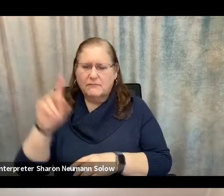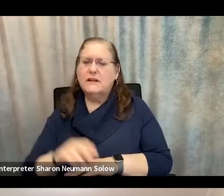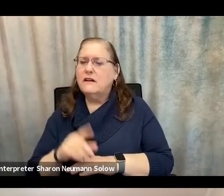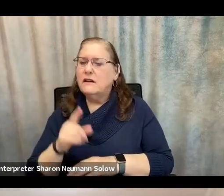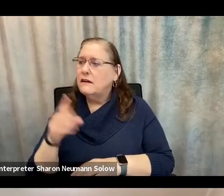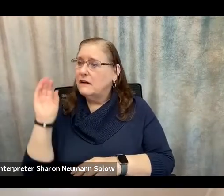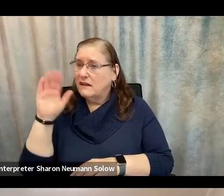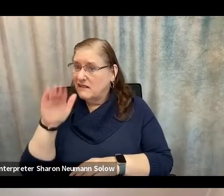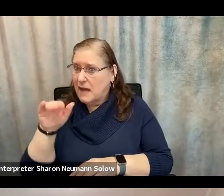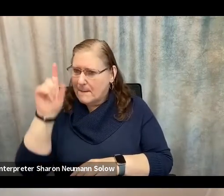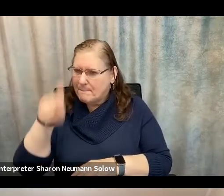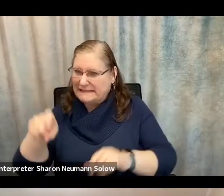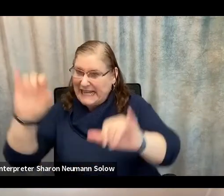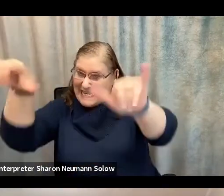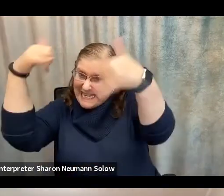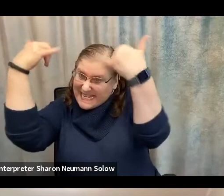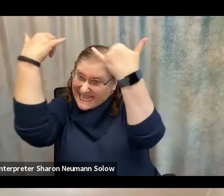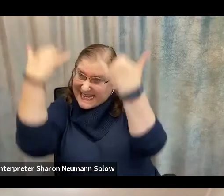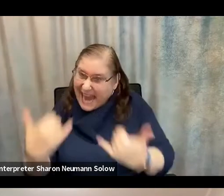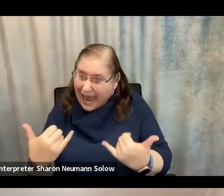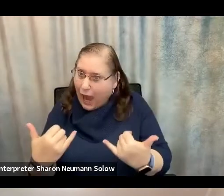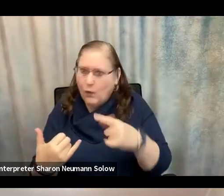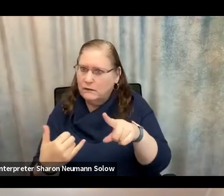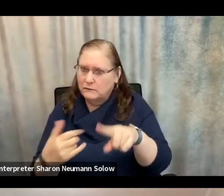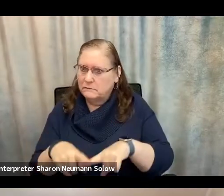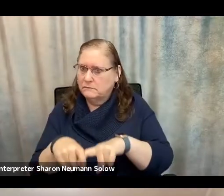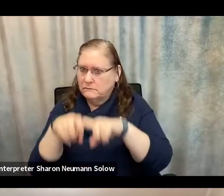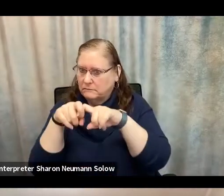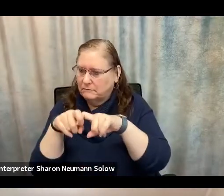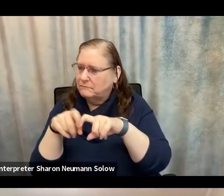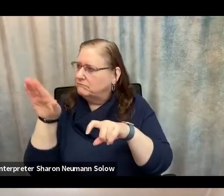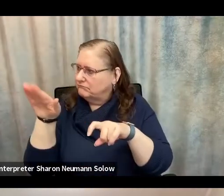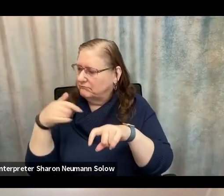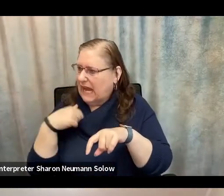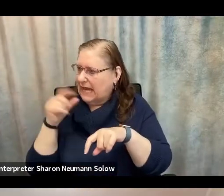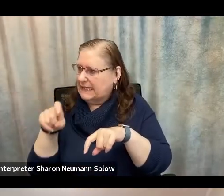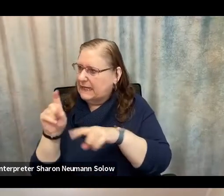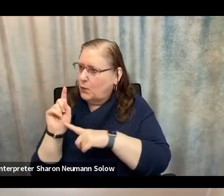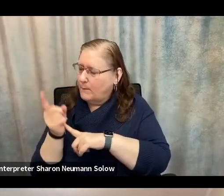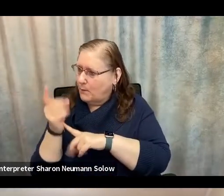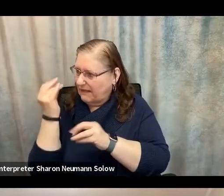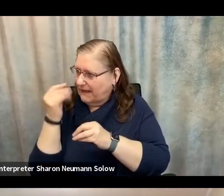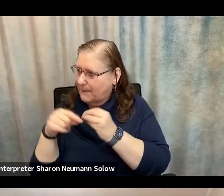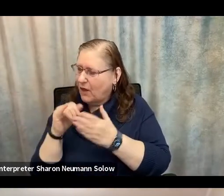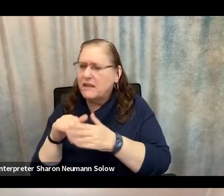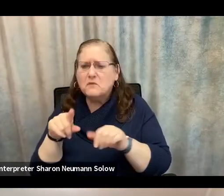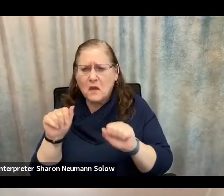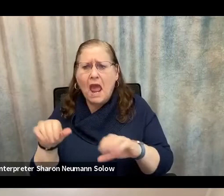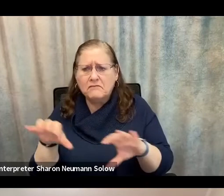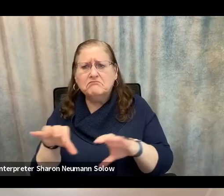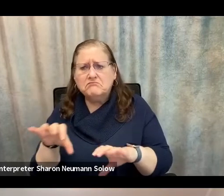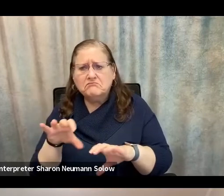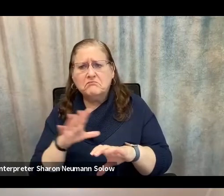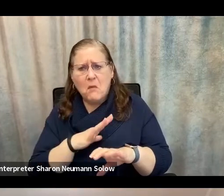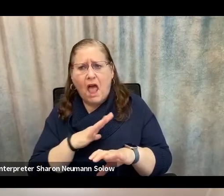take a moment, stop and say, I need a moment to think about this. You can be polite and say,